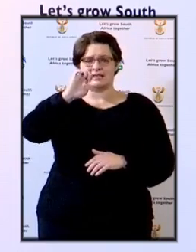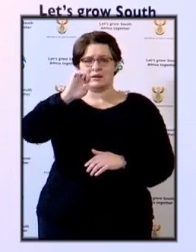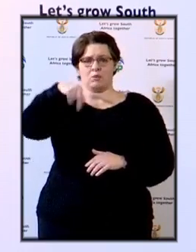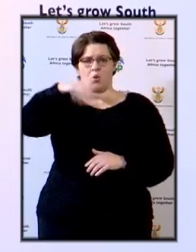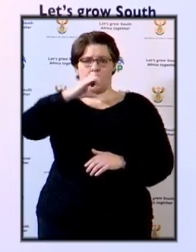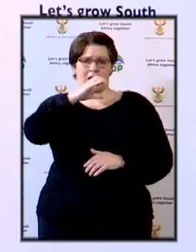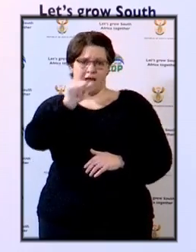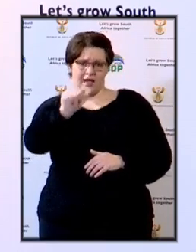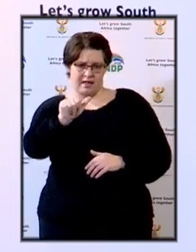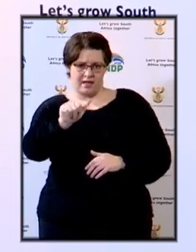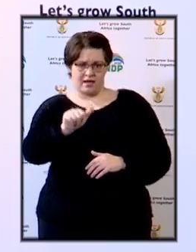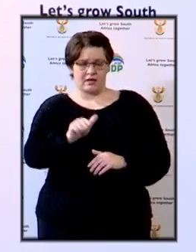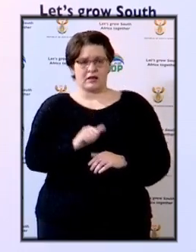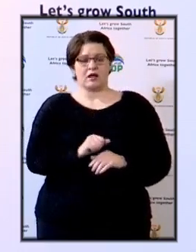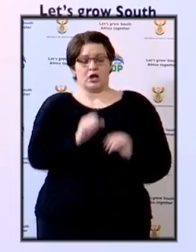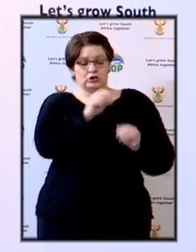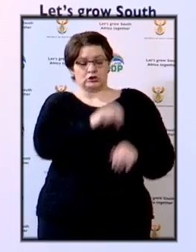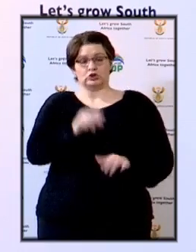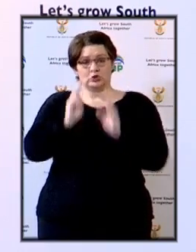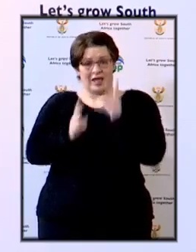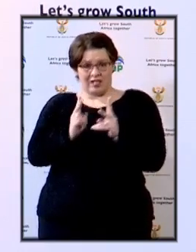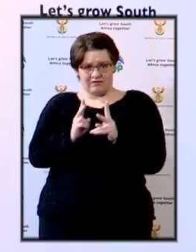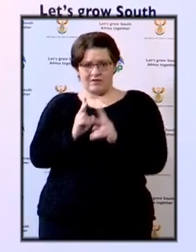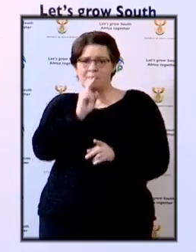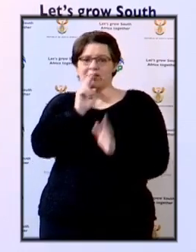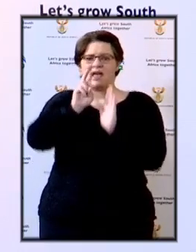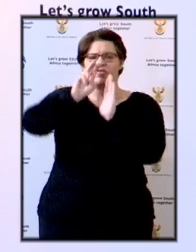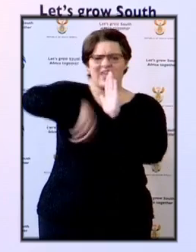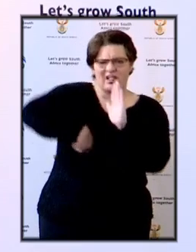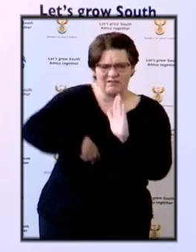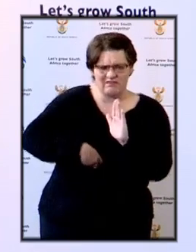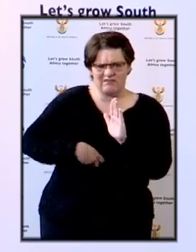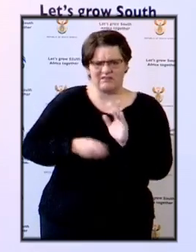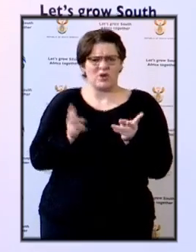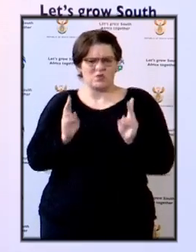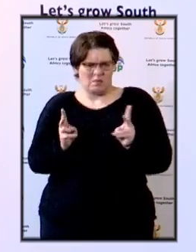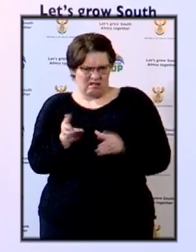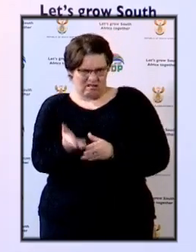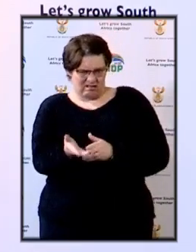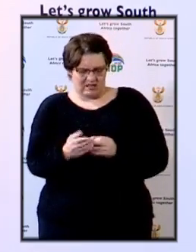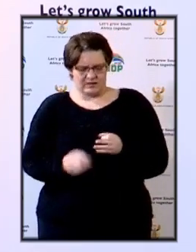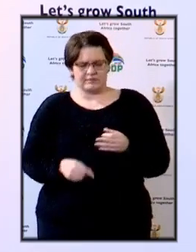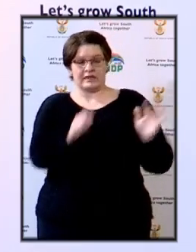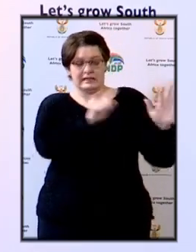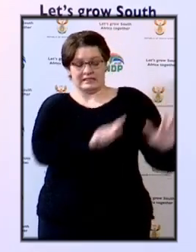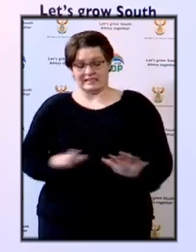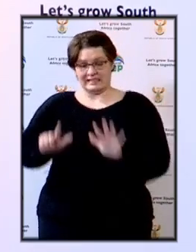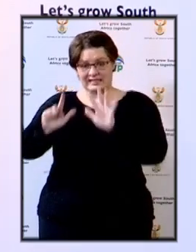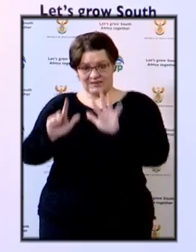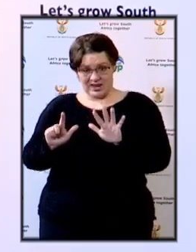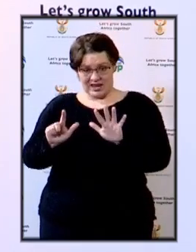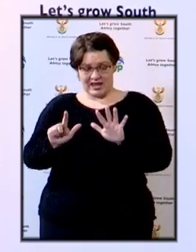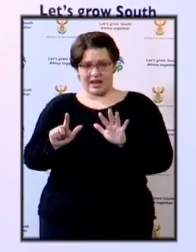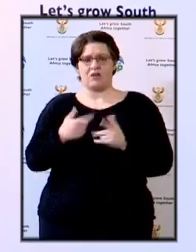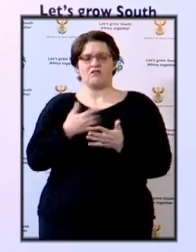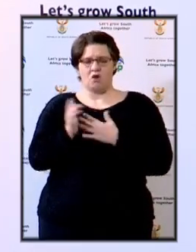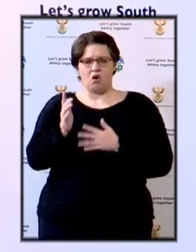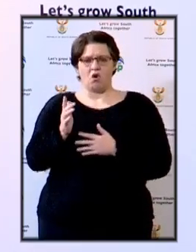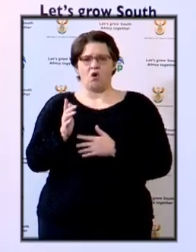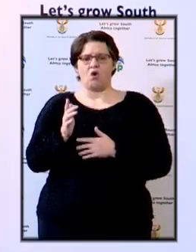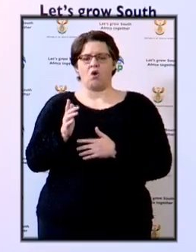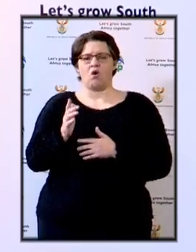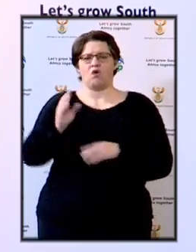12 of these counts are of theft, common law offense. Seven of these are